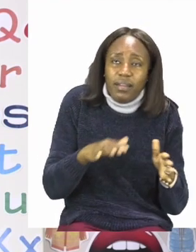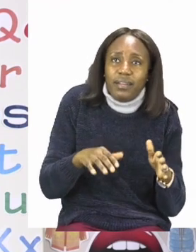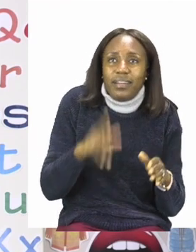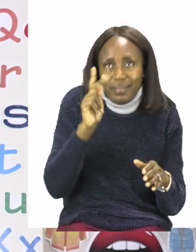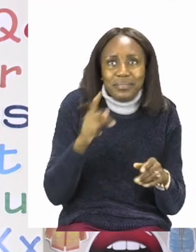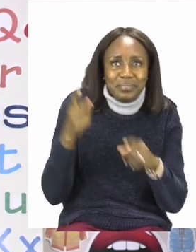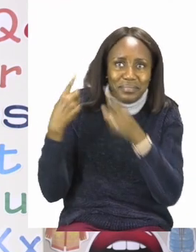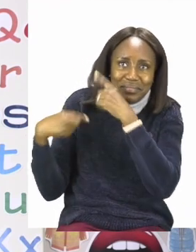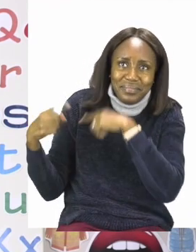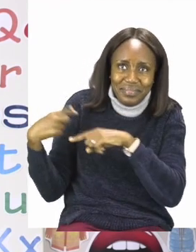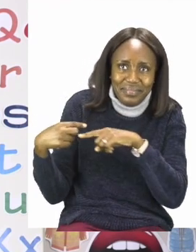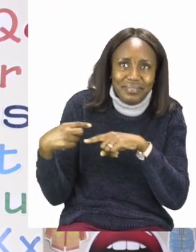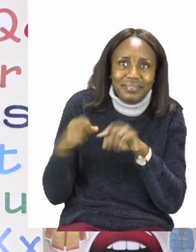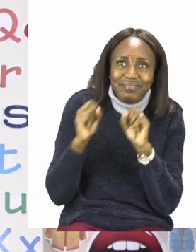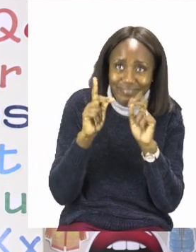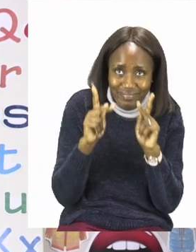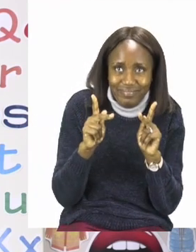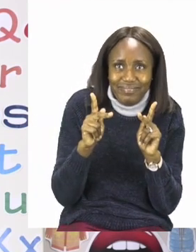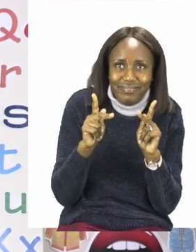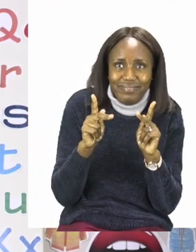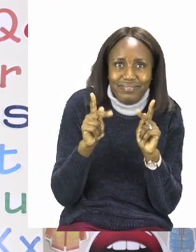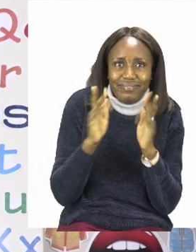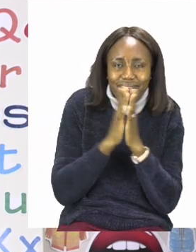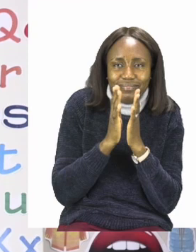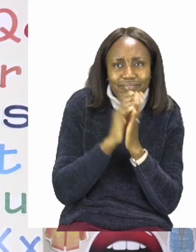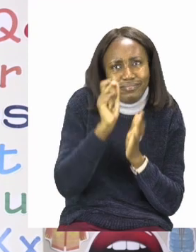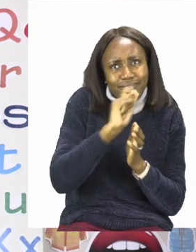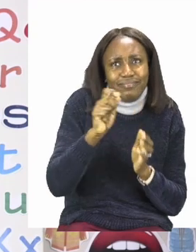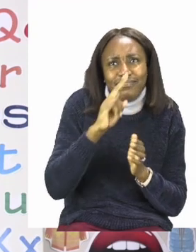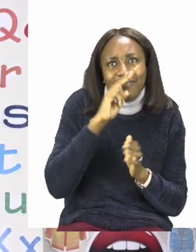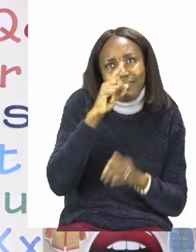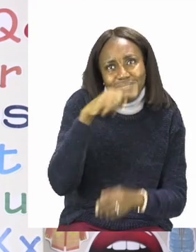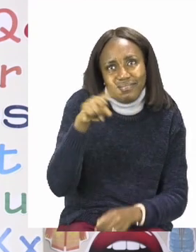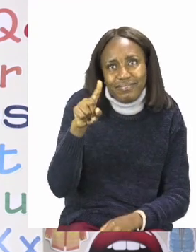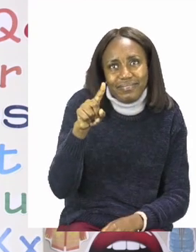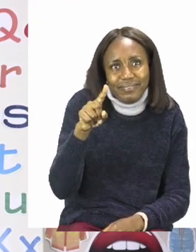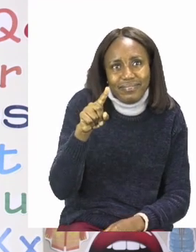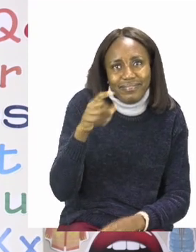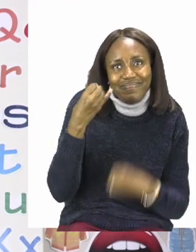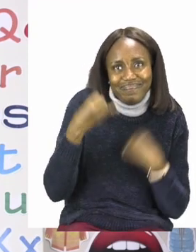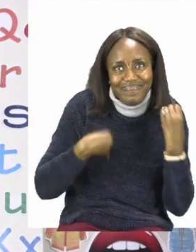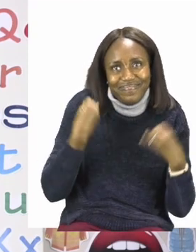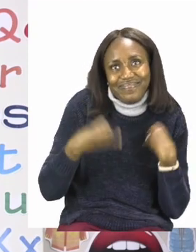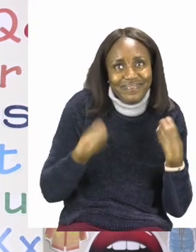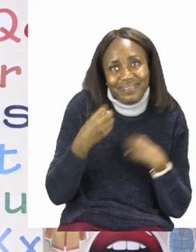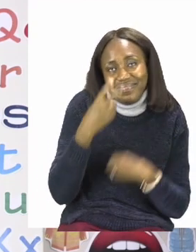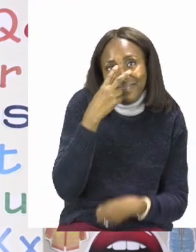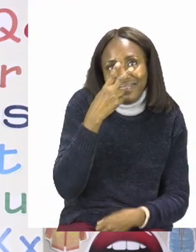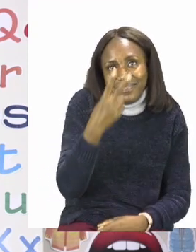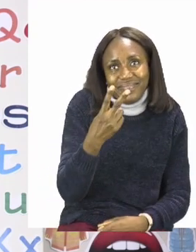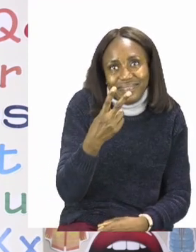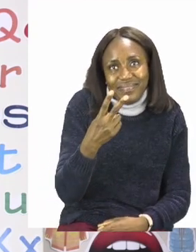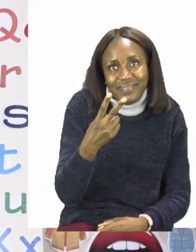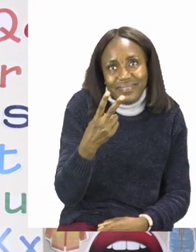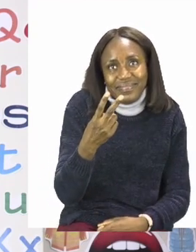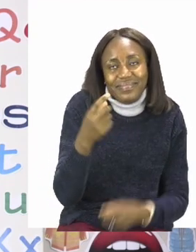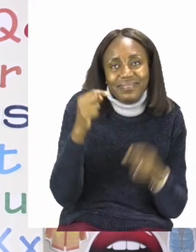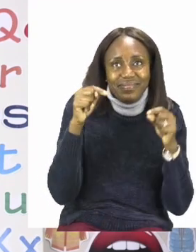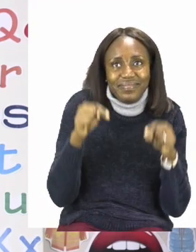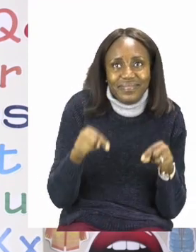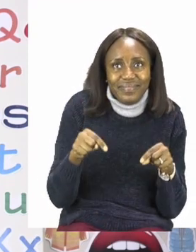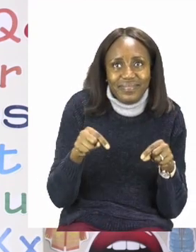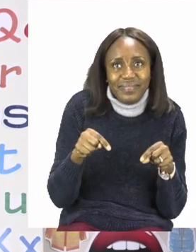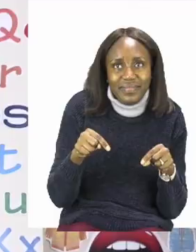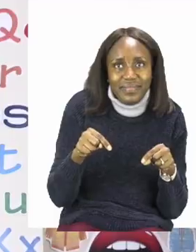counting from, that's okay. Just make sure you write the correct number. Have fun. And I'll see you soon after the